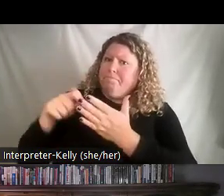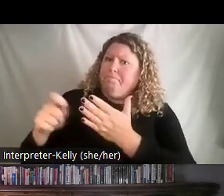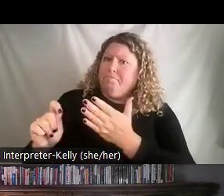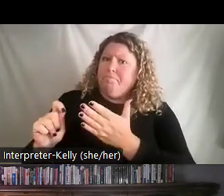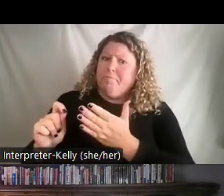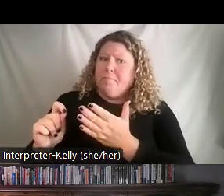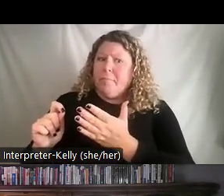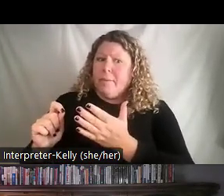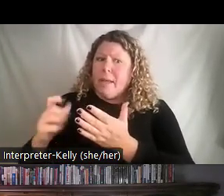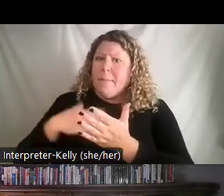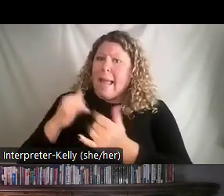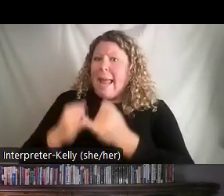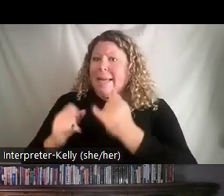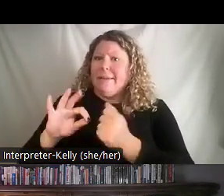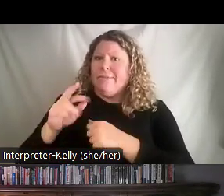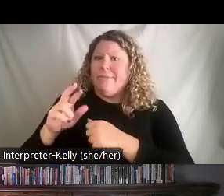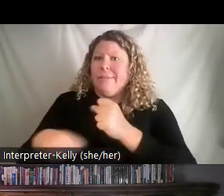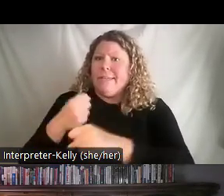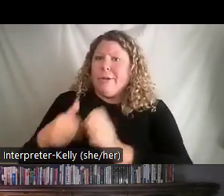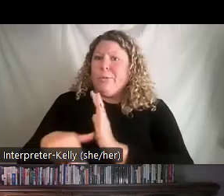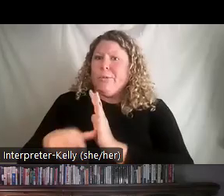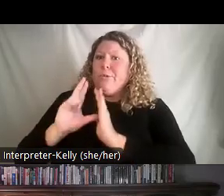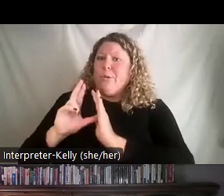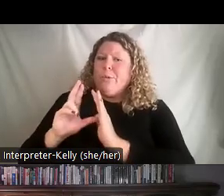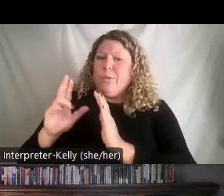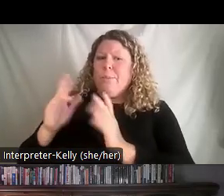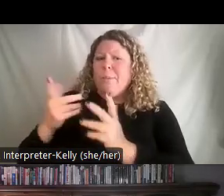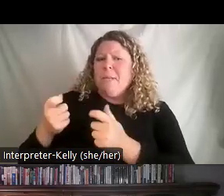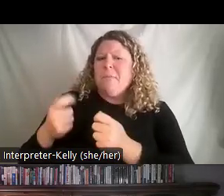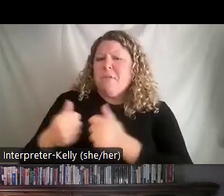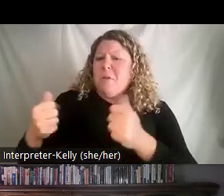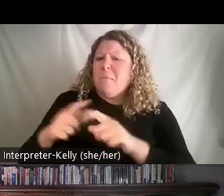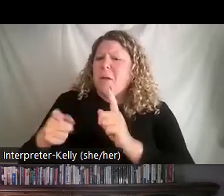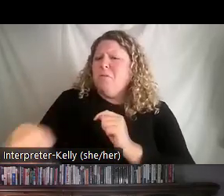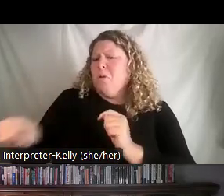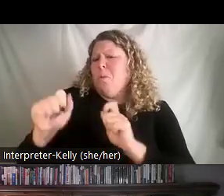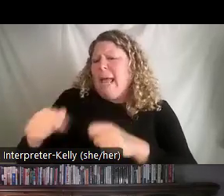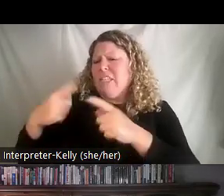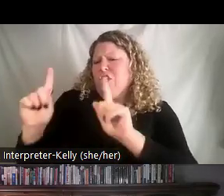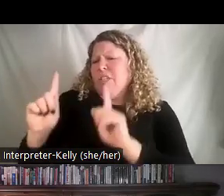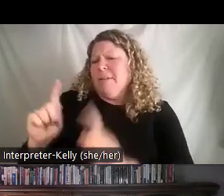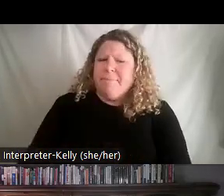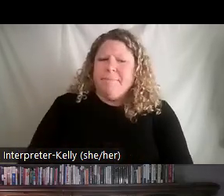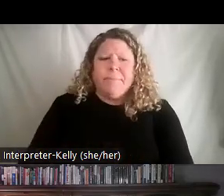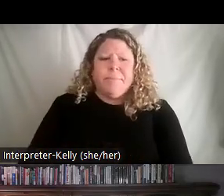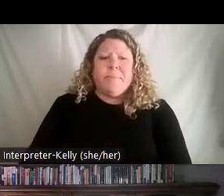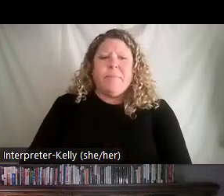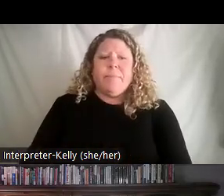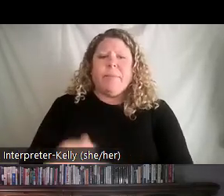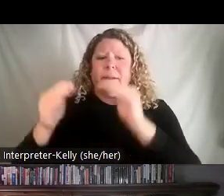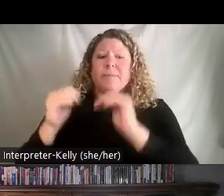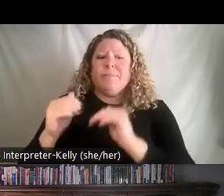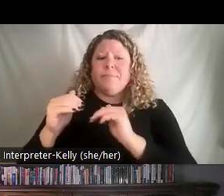most likely achievable, maybe a little bit of a stretch, but still achievable. Decisions are based on